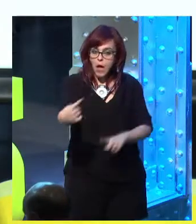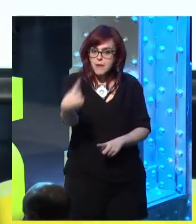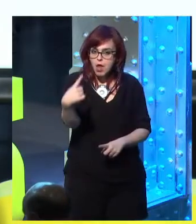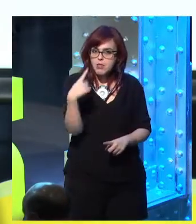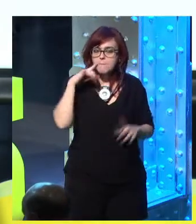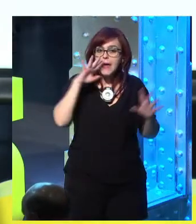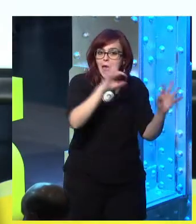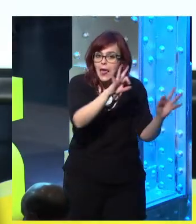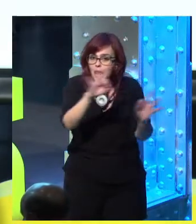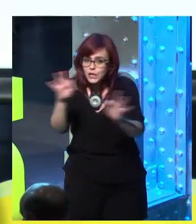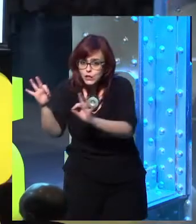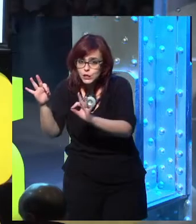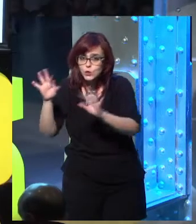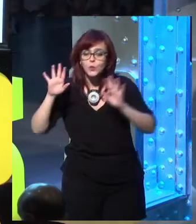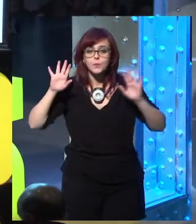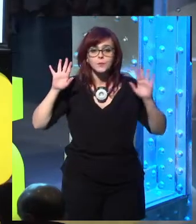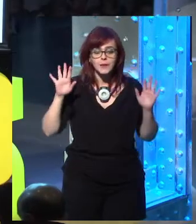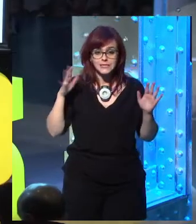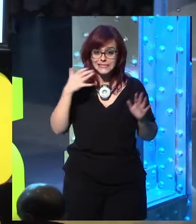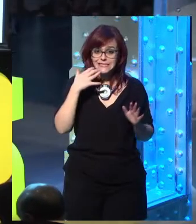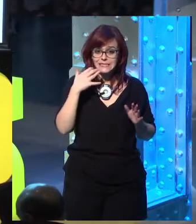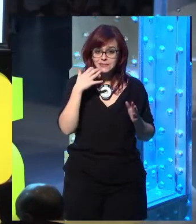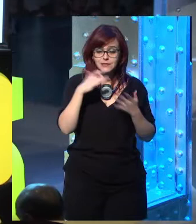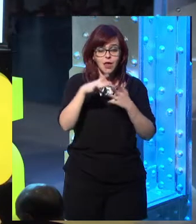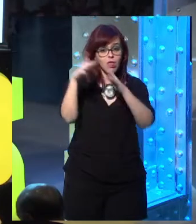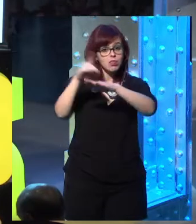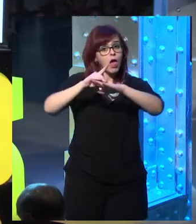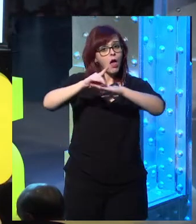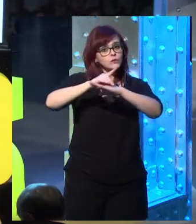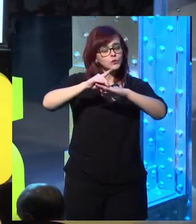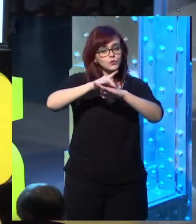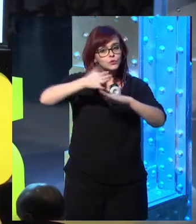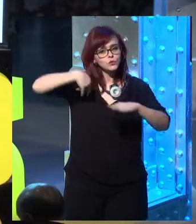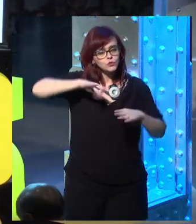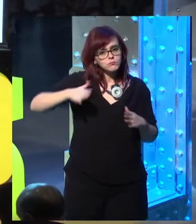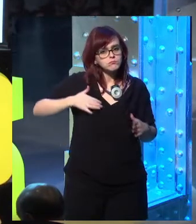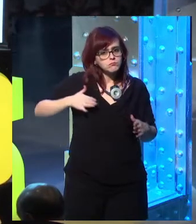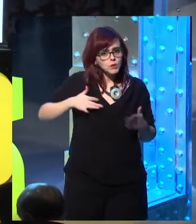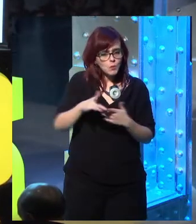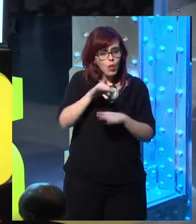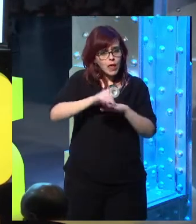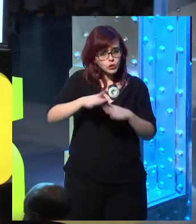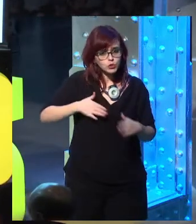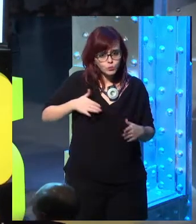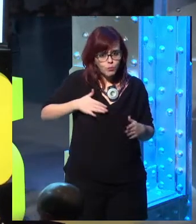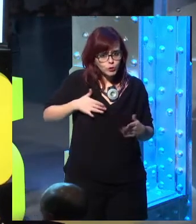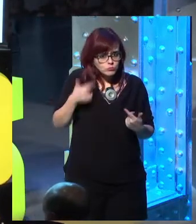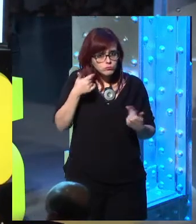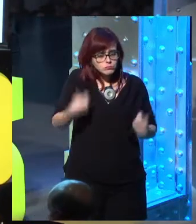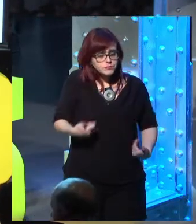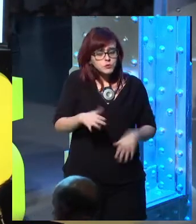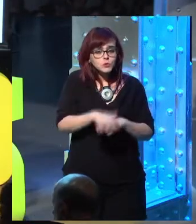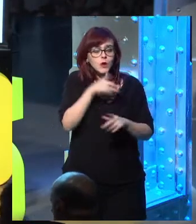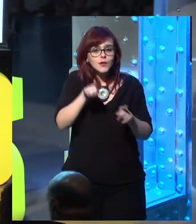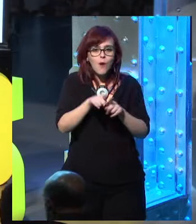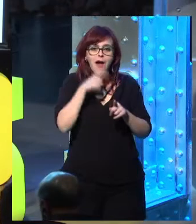we would own the data first, and then we'd be able to share it. I made this chart, and I'm not sure if it makes any sense, but